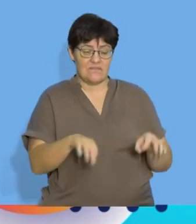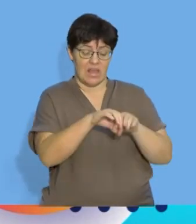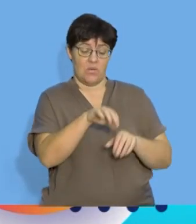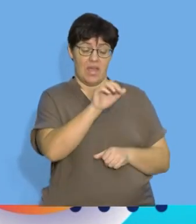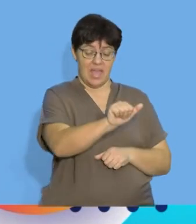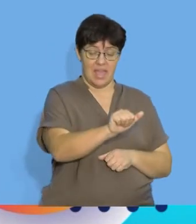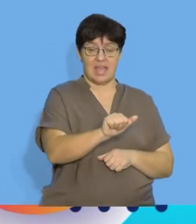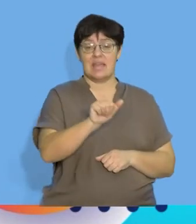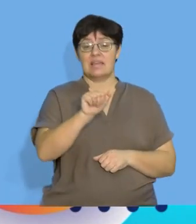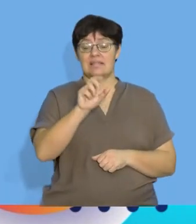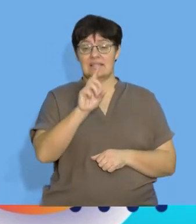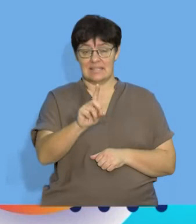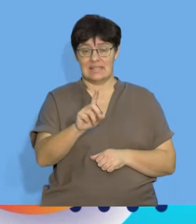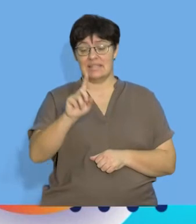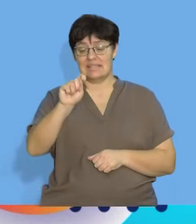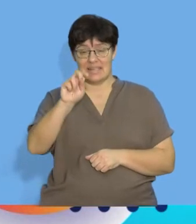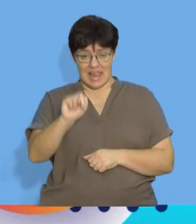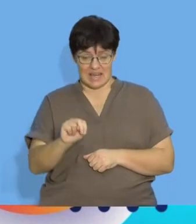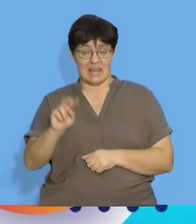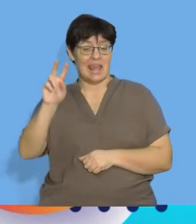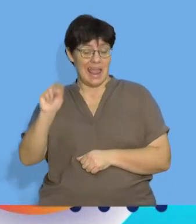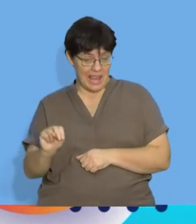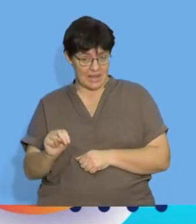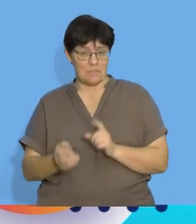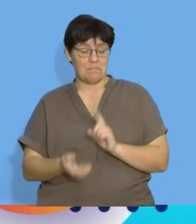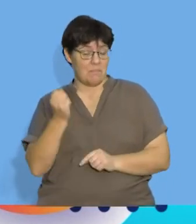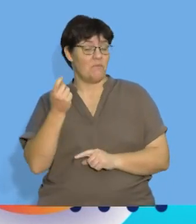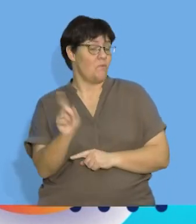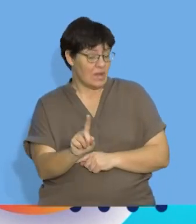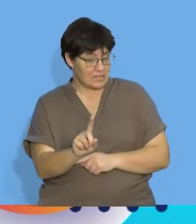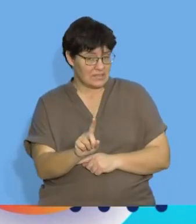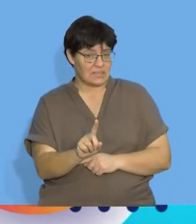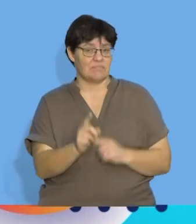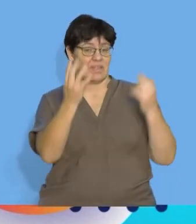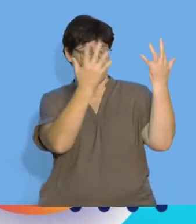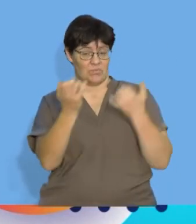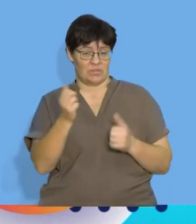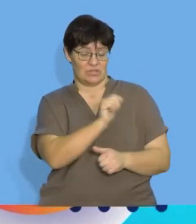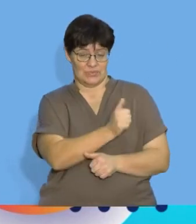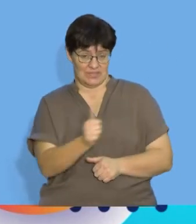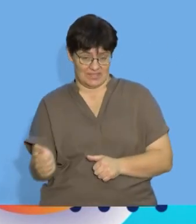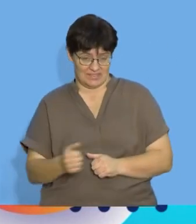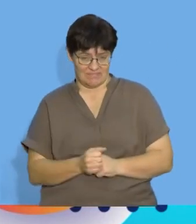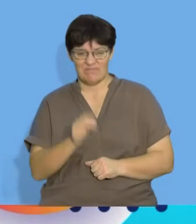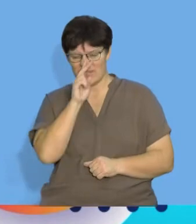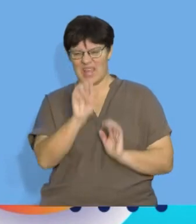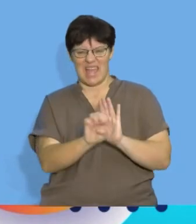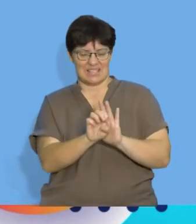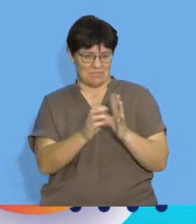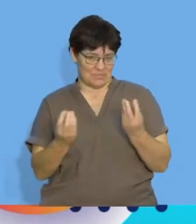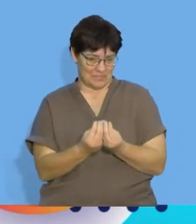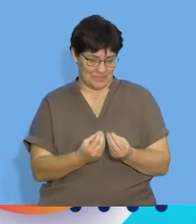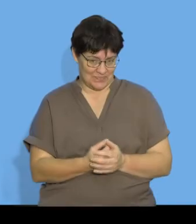a d t n and n for arithmetic sequences let's have a look at our next example together